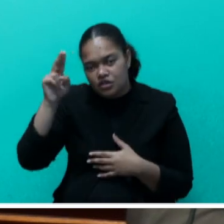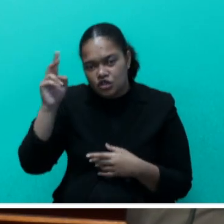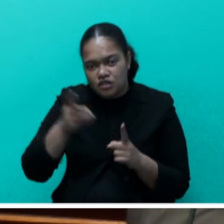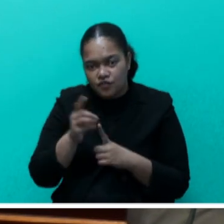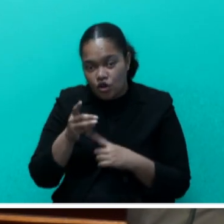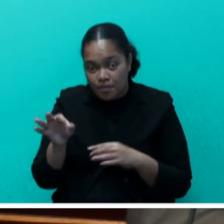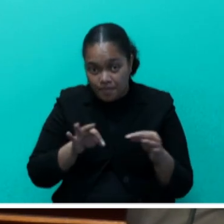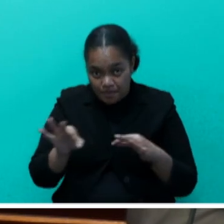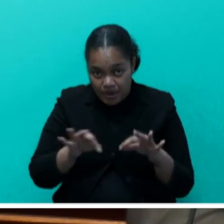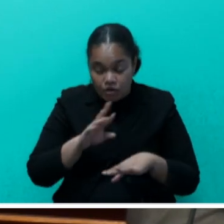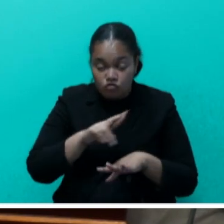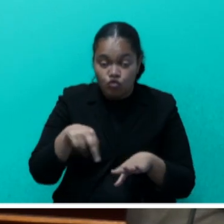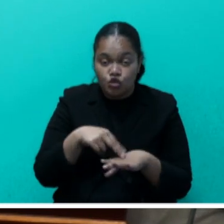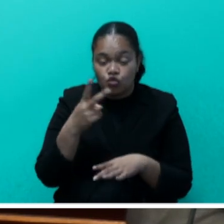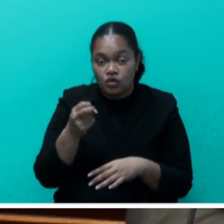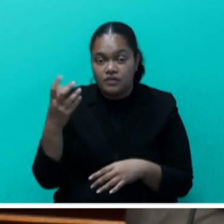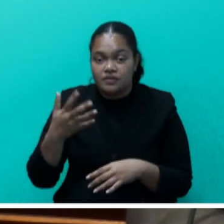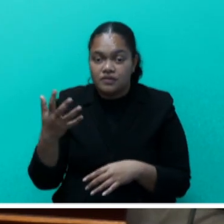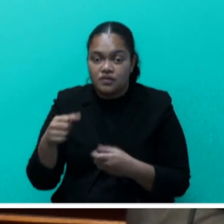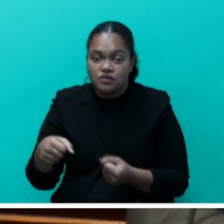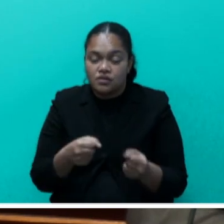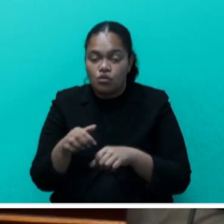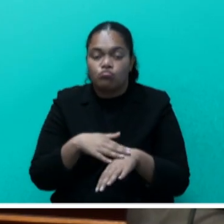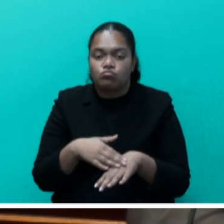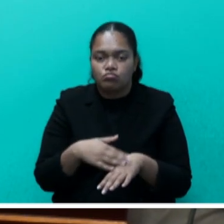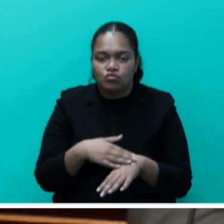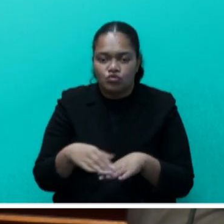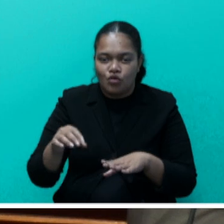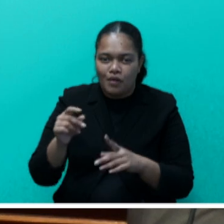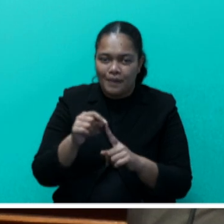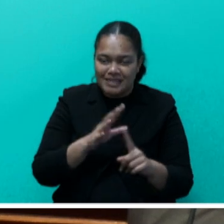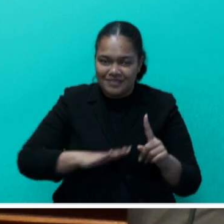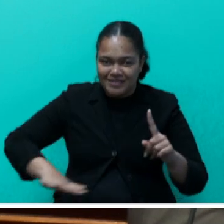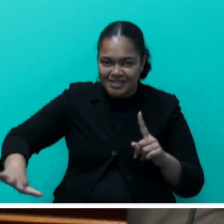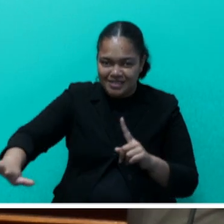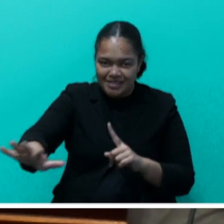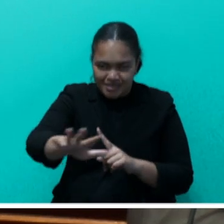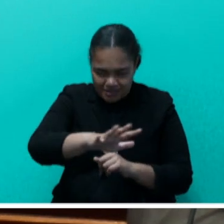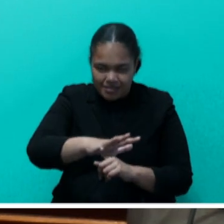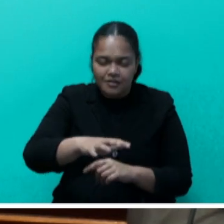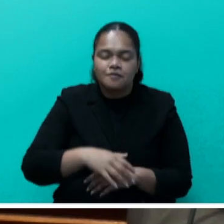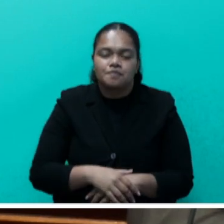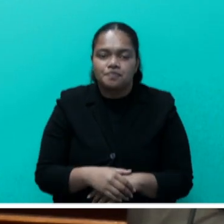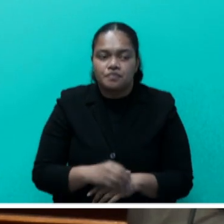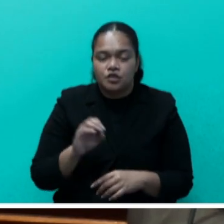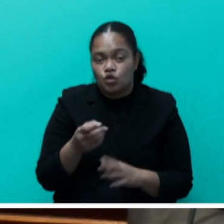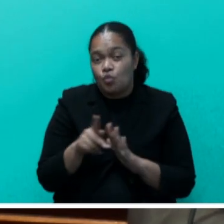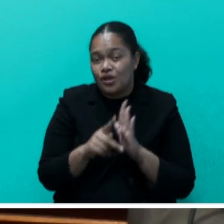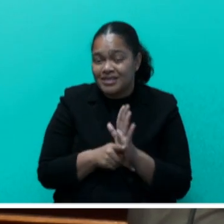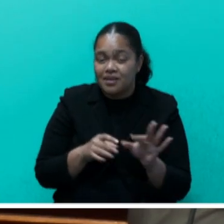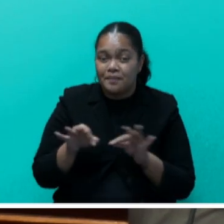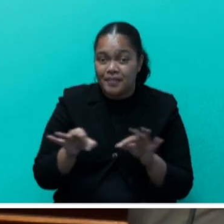and the region's 2050 strategy for a blue Pacific continent. Integrating SEEDS priorities into our policies and plans